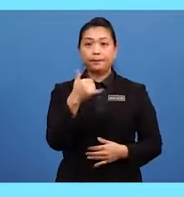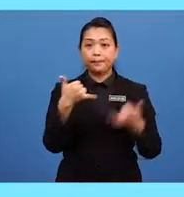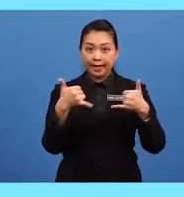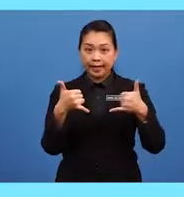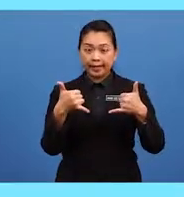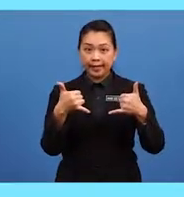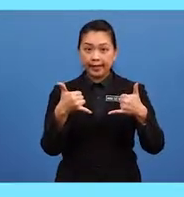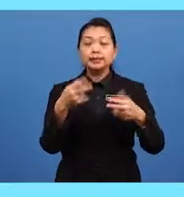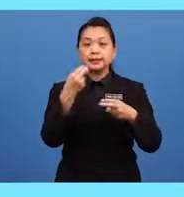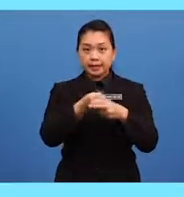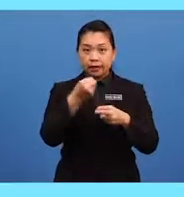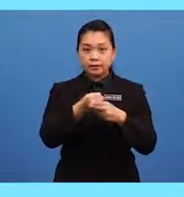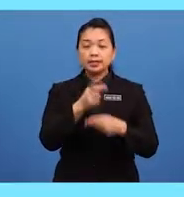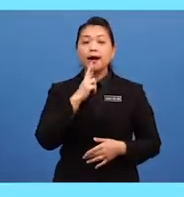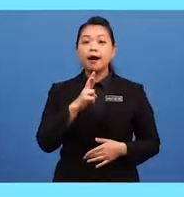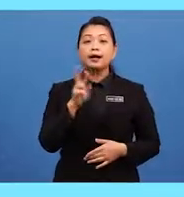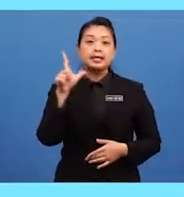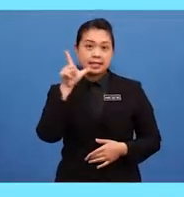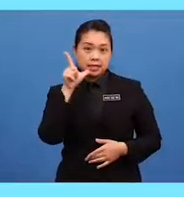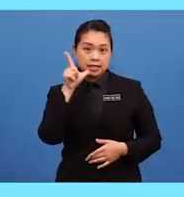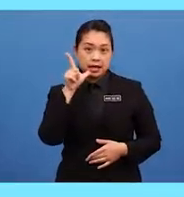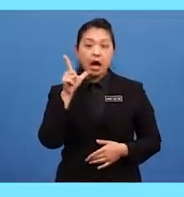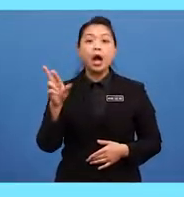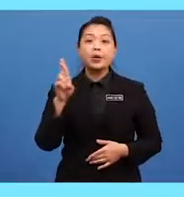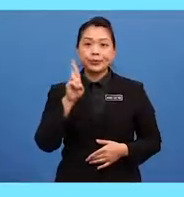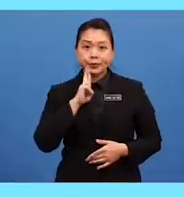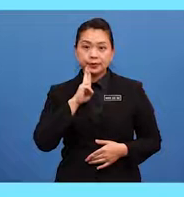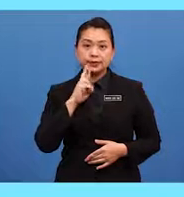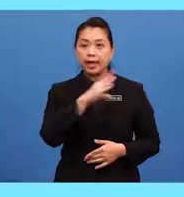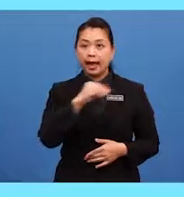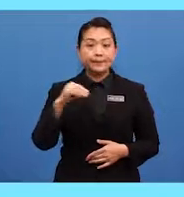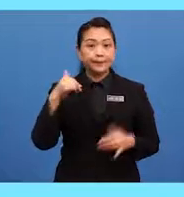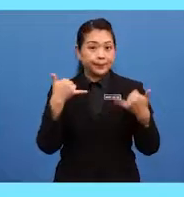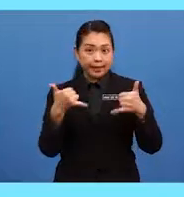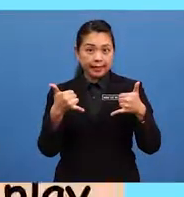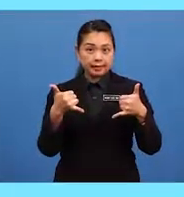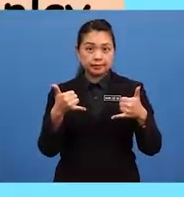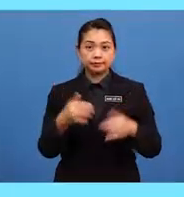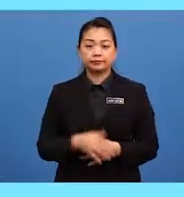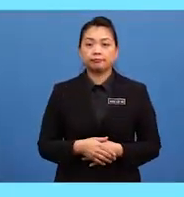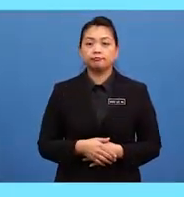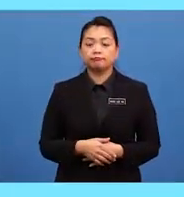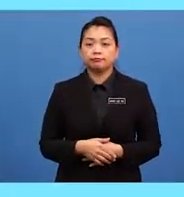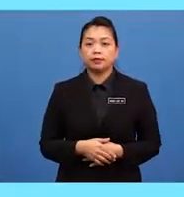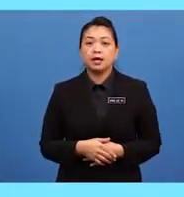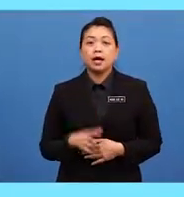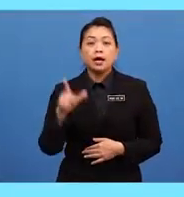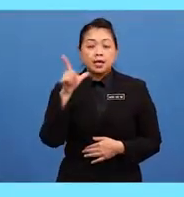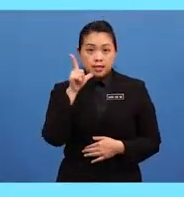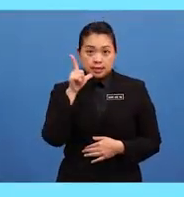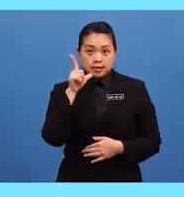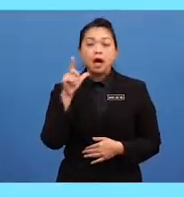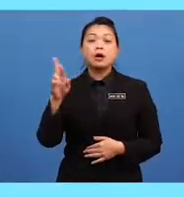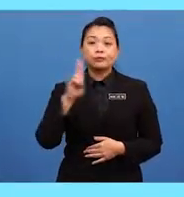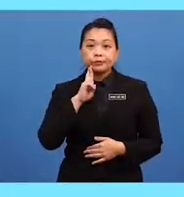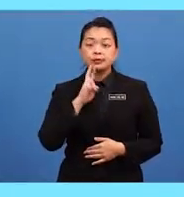Lisa, Rose, and play. Lisa and Rose are people's